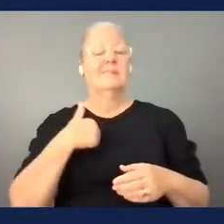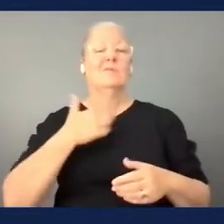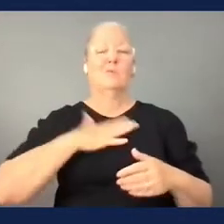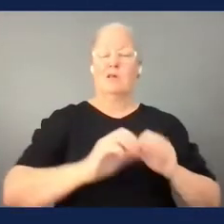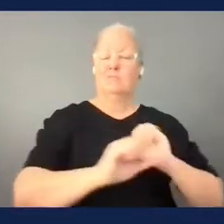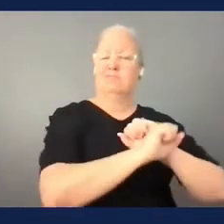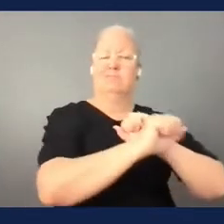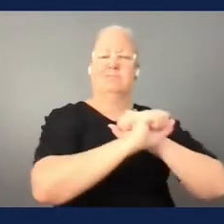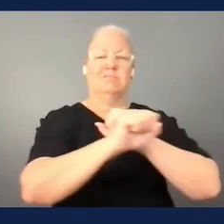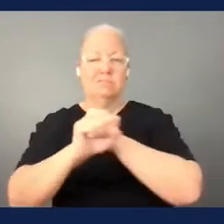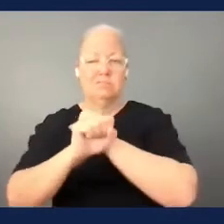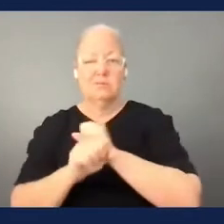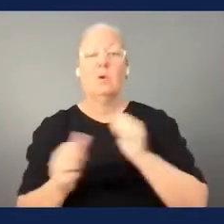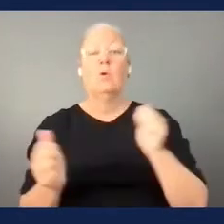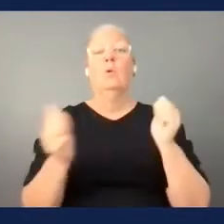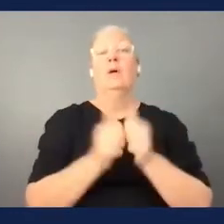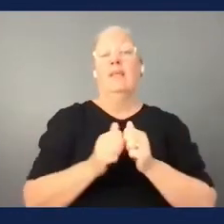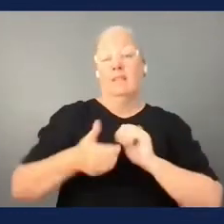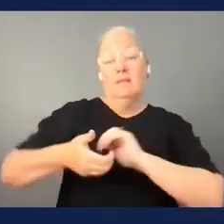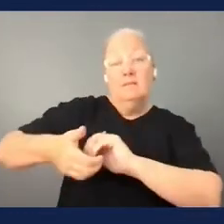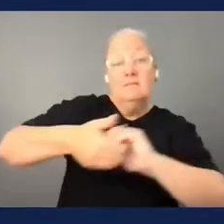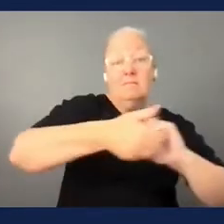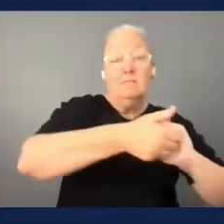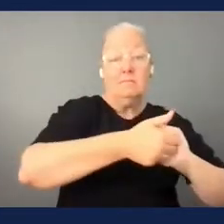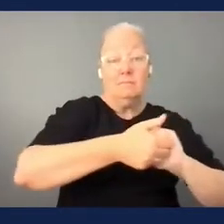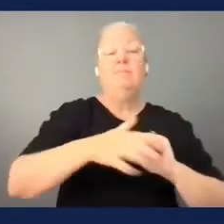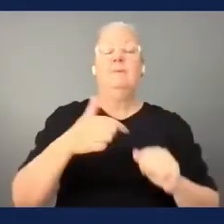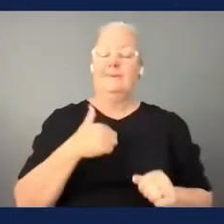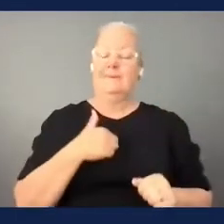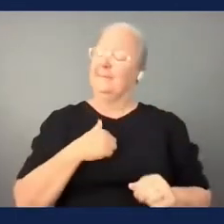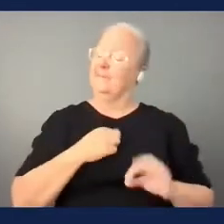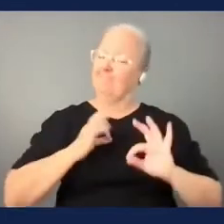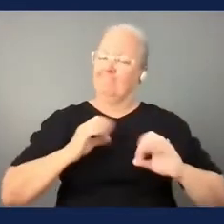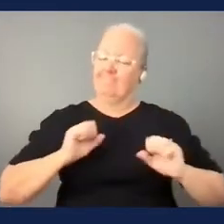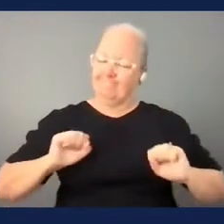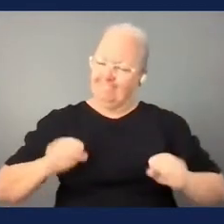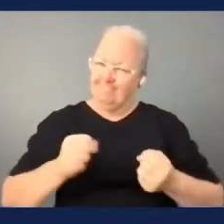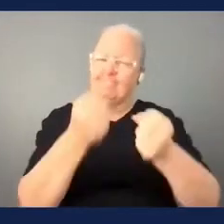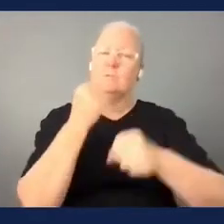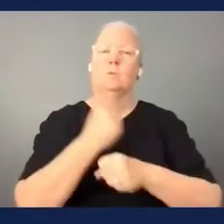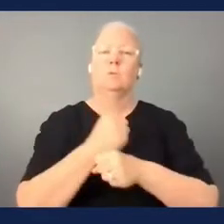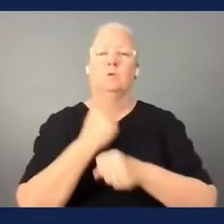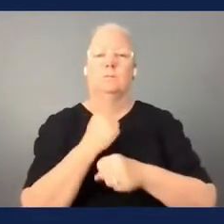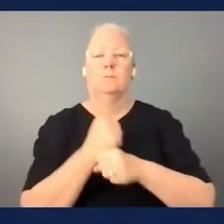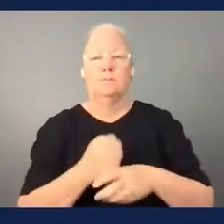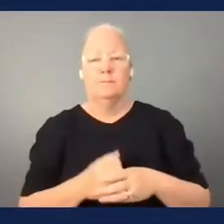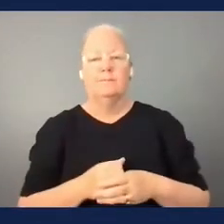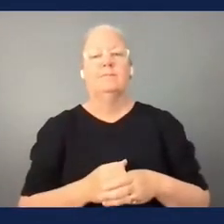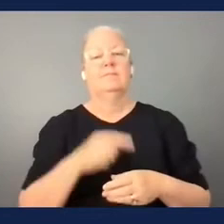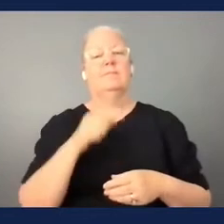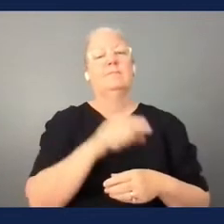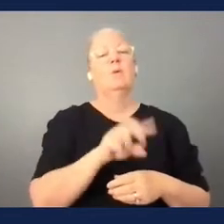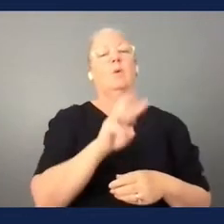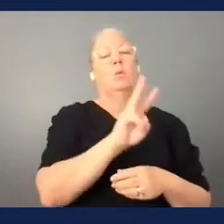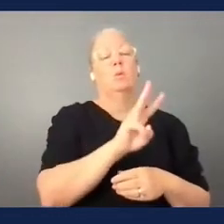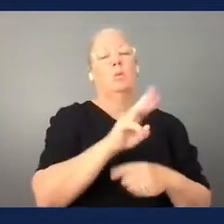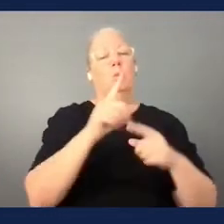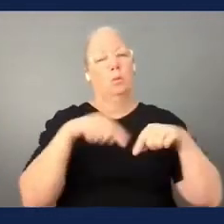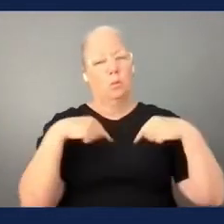determined to do that perfect and what would be the the key message that everybody should